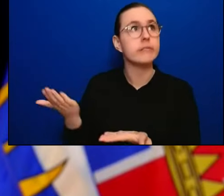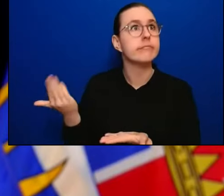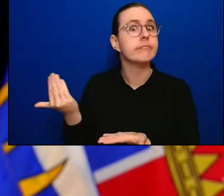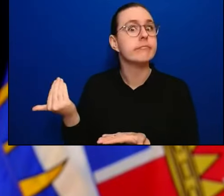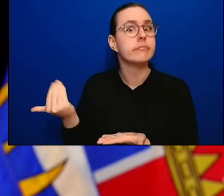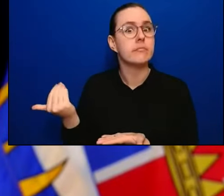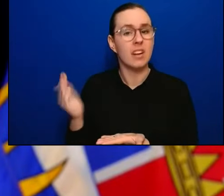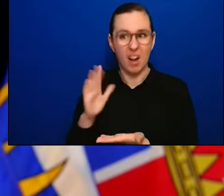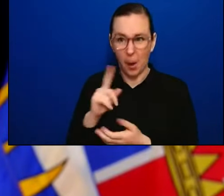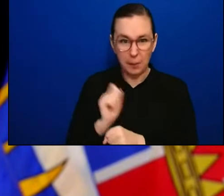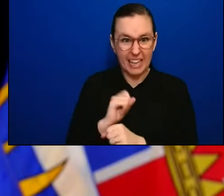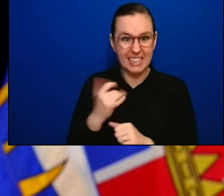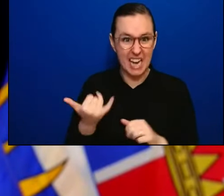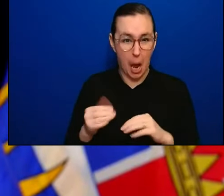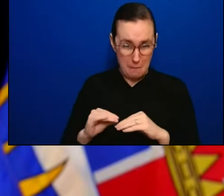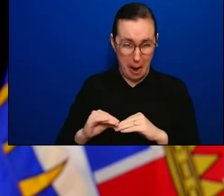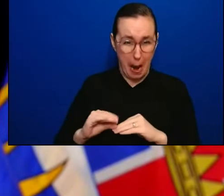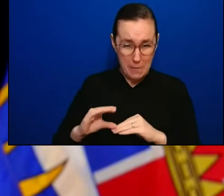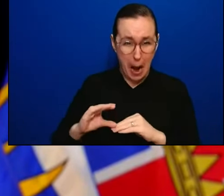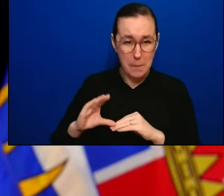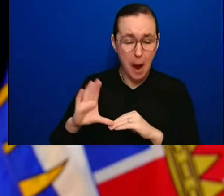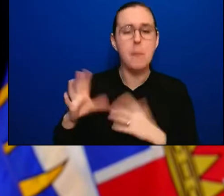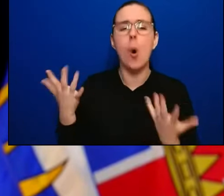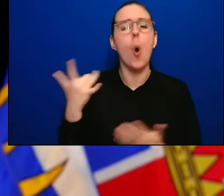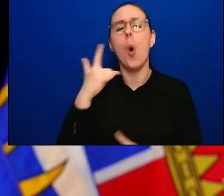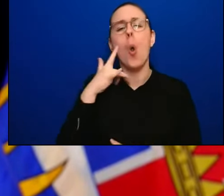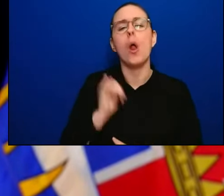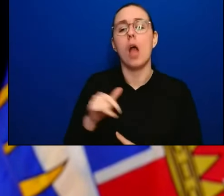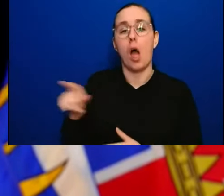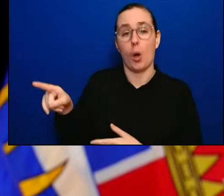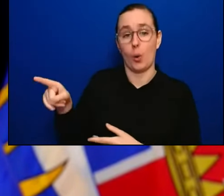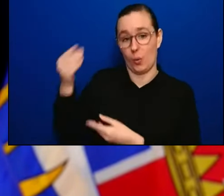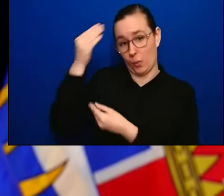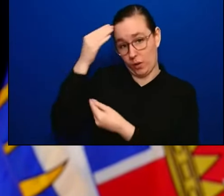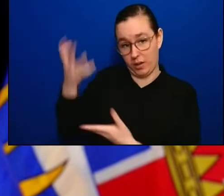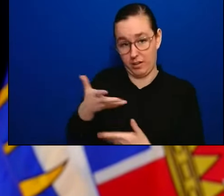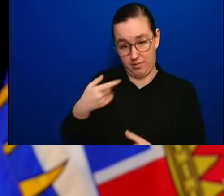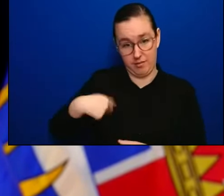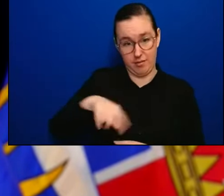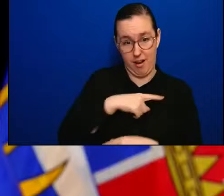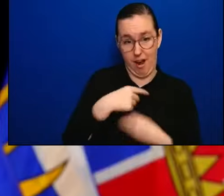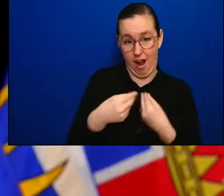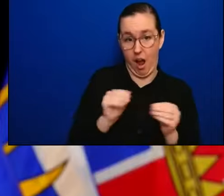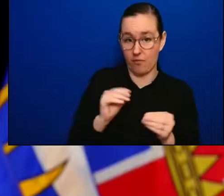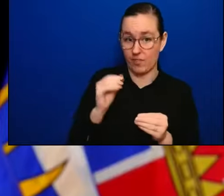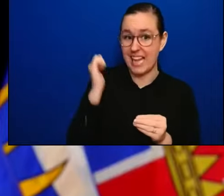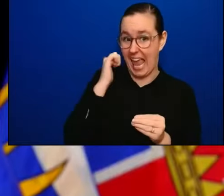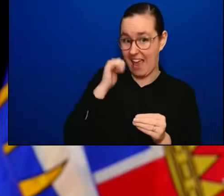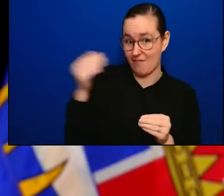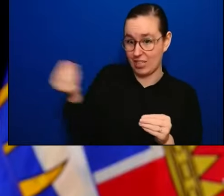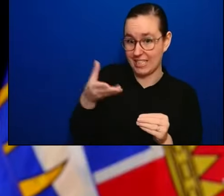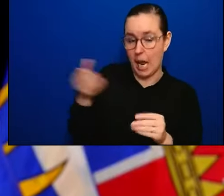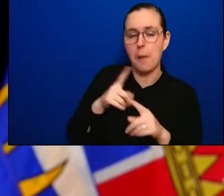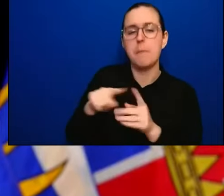receiving those numbers daily but just be posting them weekly? Yes. what we do, we look at those numbers every day and they're preliminary